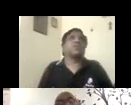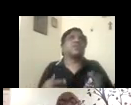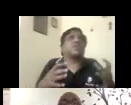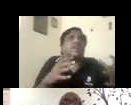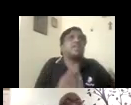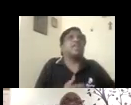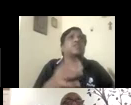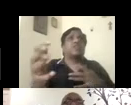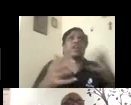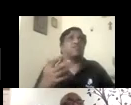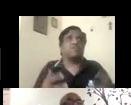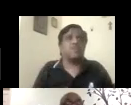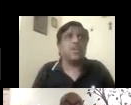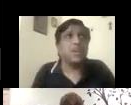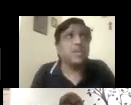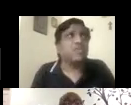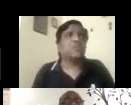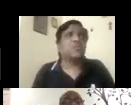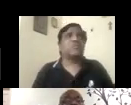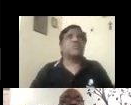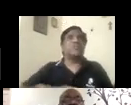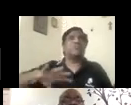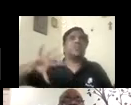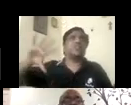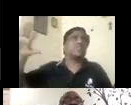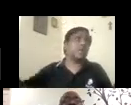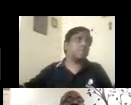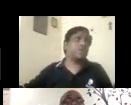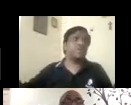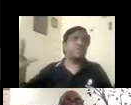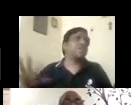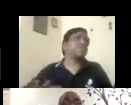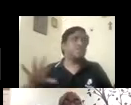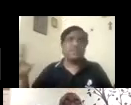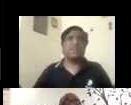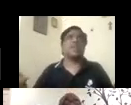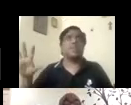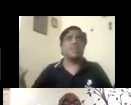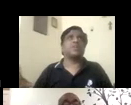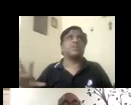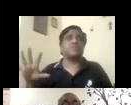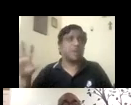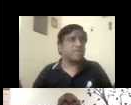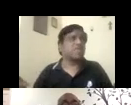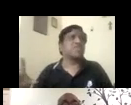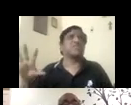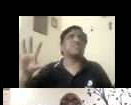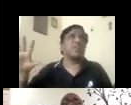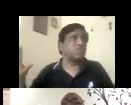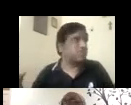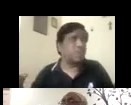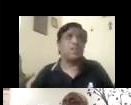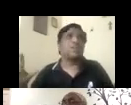currently I don't have. Okay. So what has happened is definitely happened in the past is,